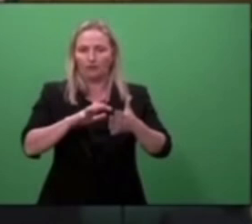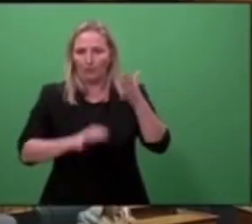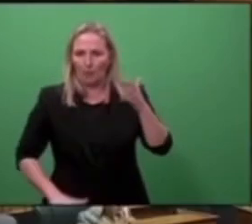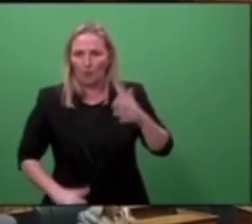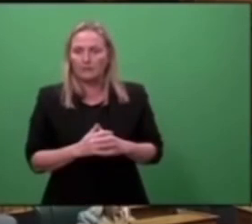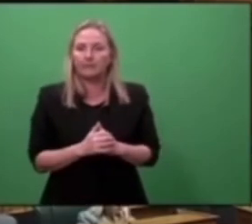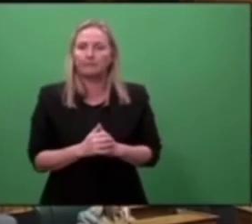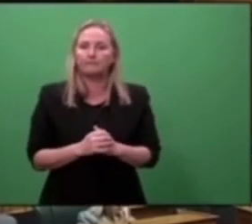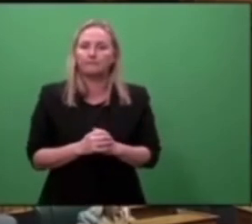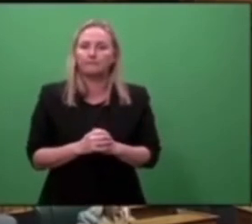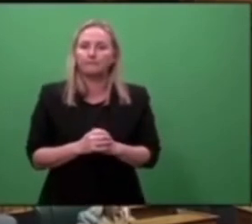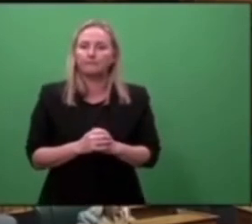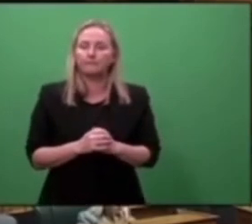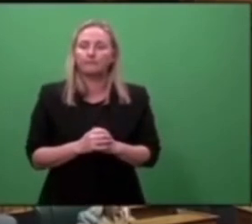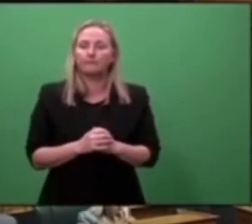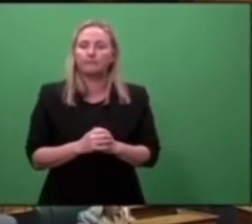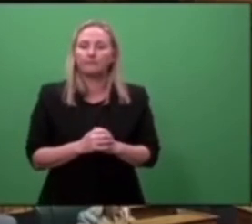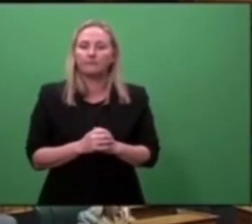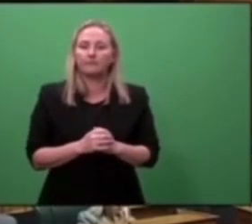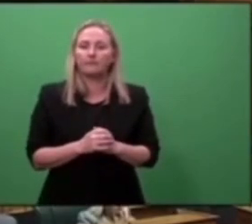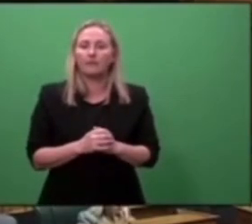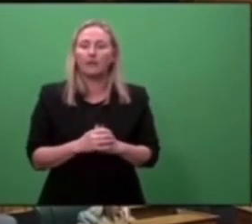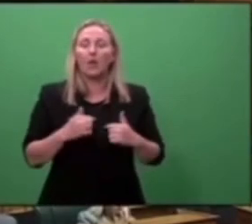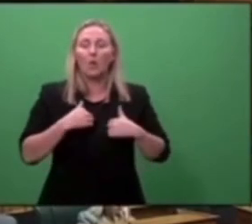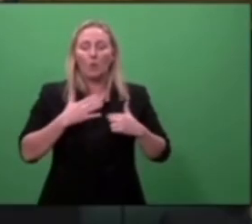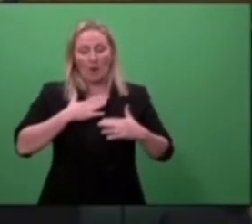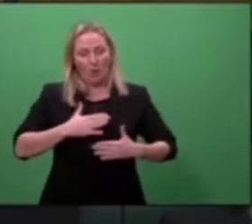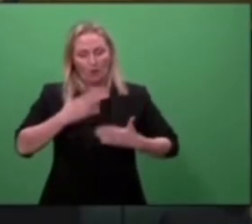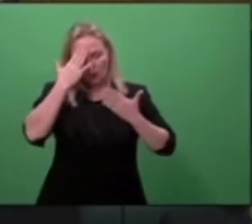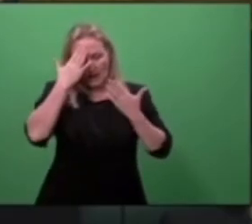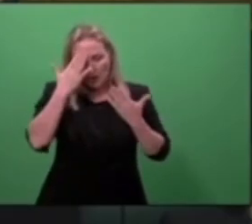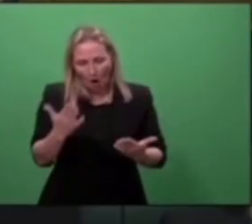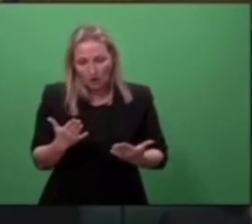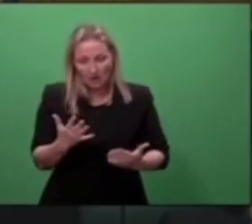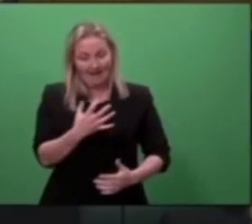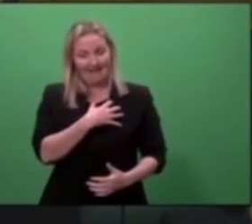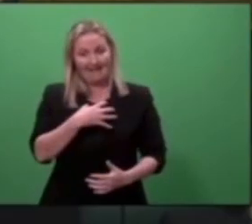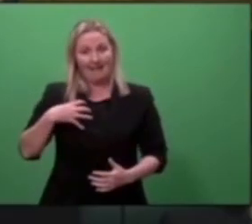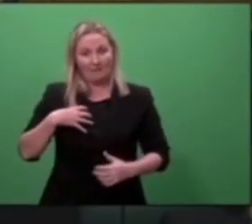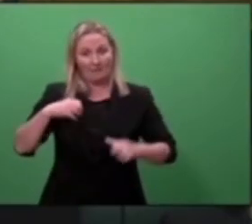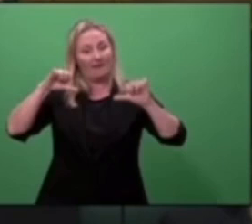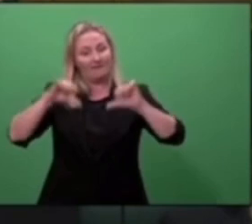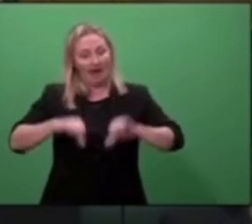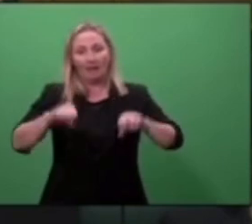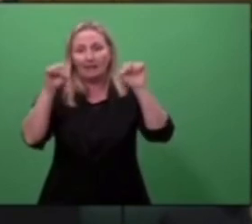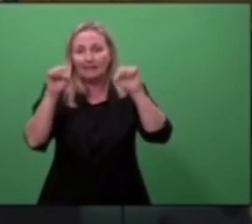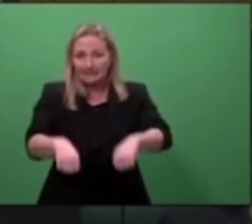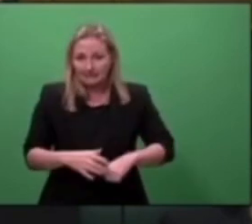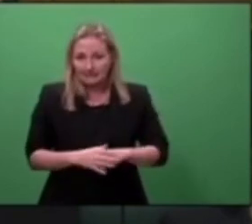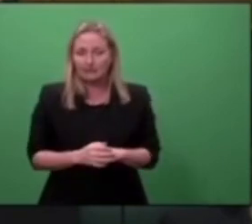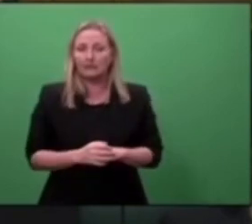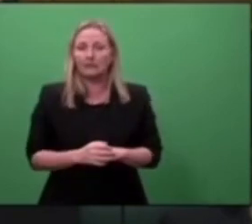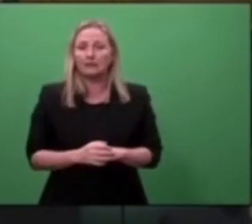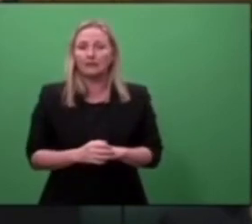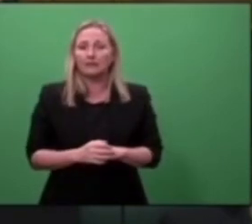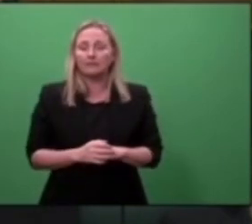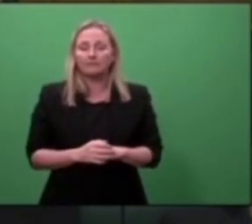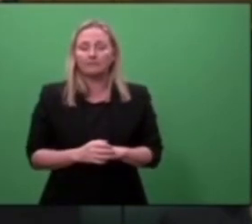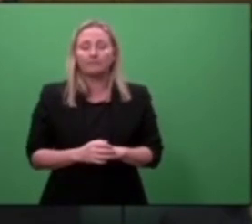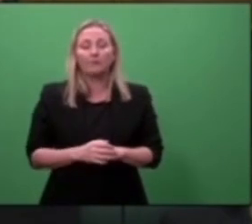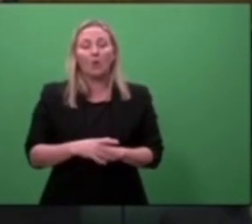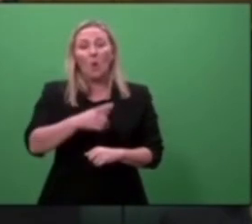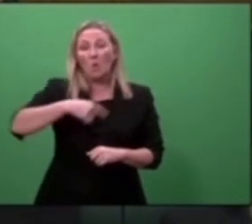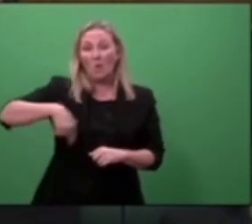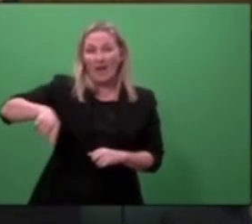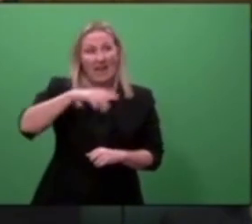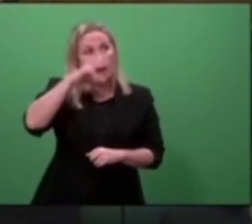not only to acknowledge that the state failed, but all of us have to look at the country that we thought was above these bad things, that